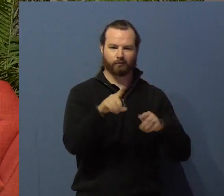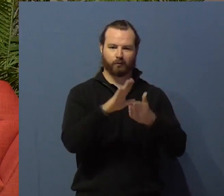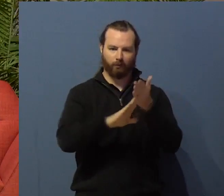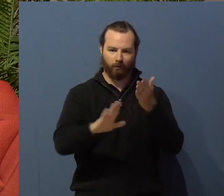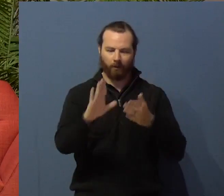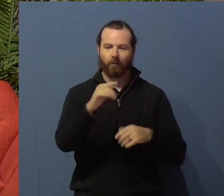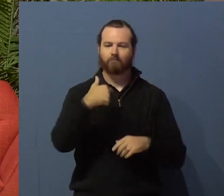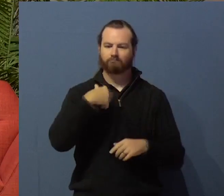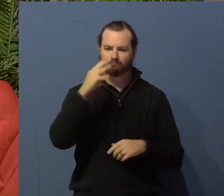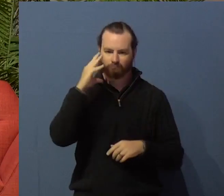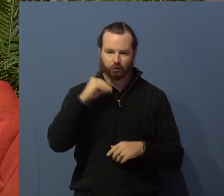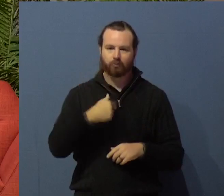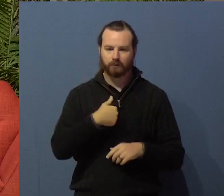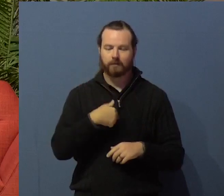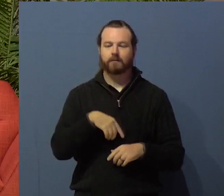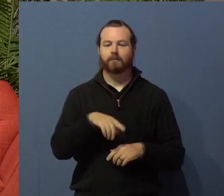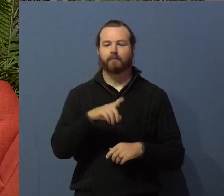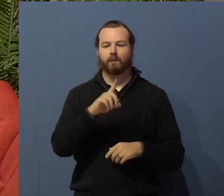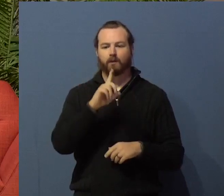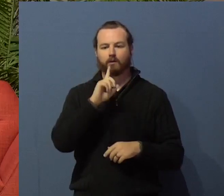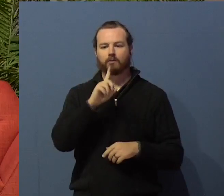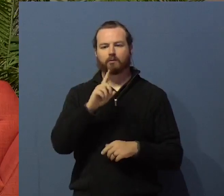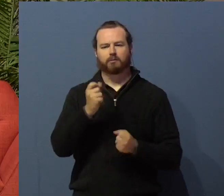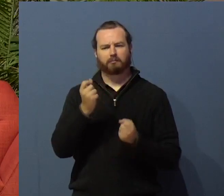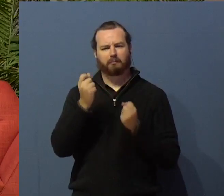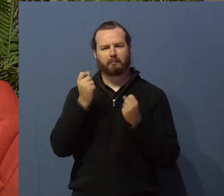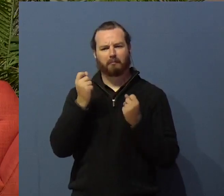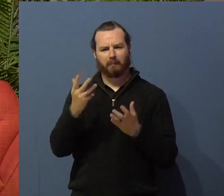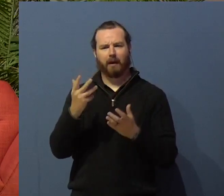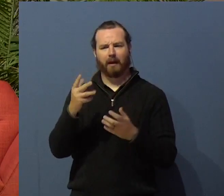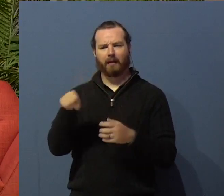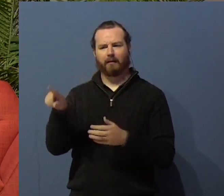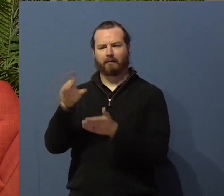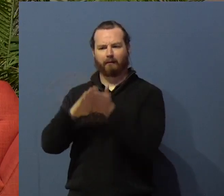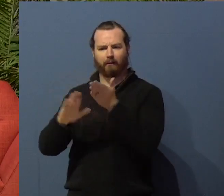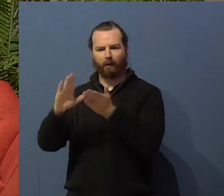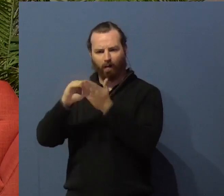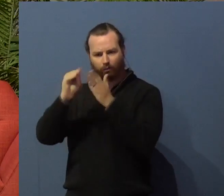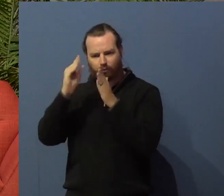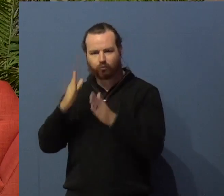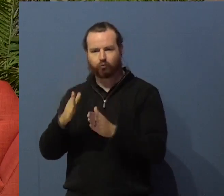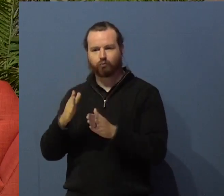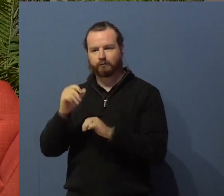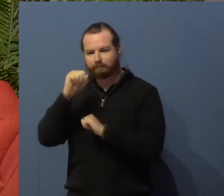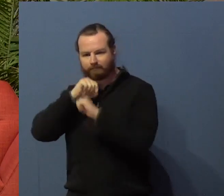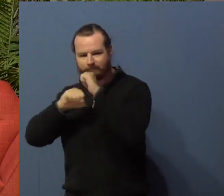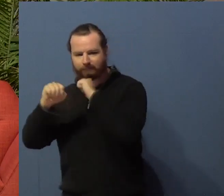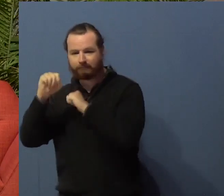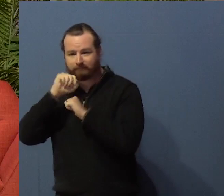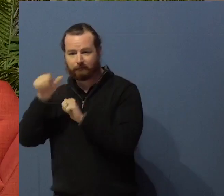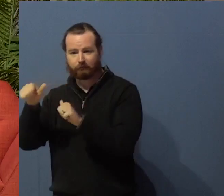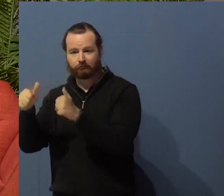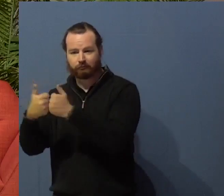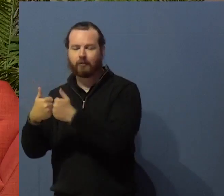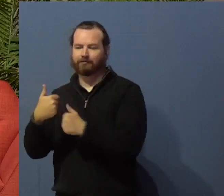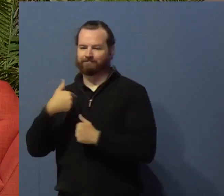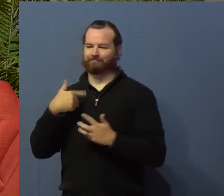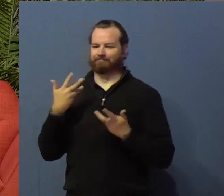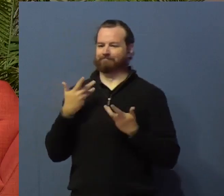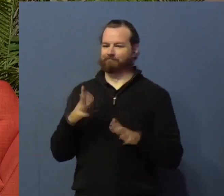and any of the students that come to us, come to our ministry, at Jabez Ministries, at GVSU,